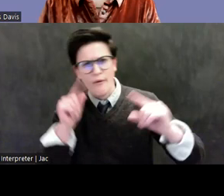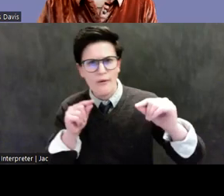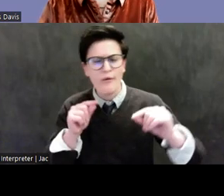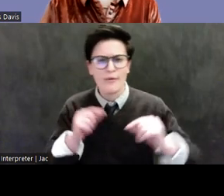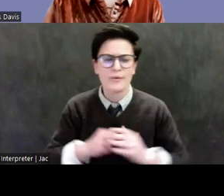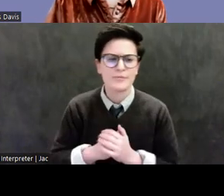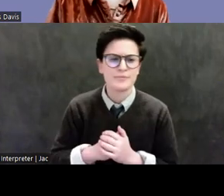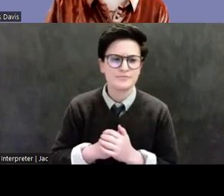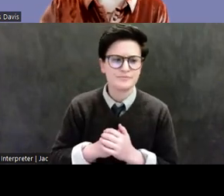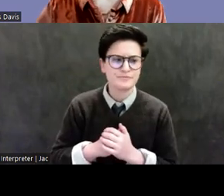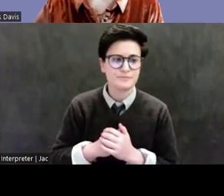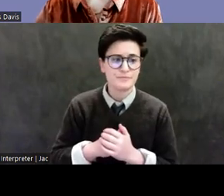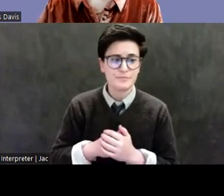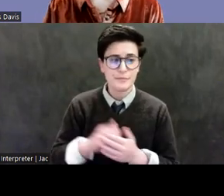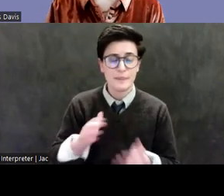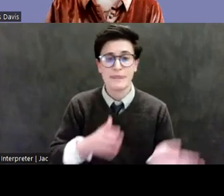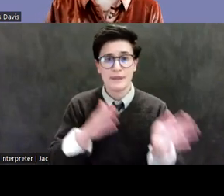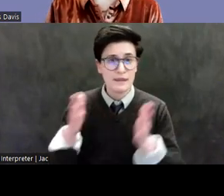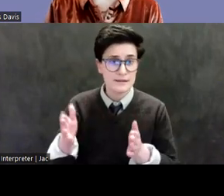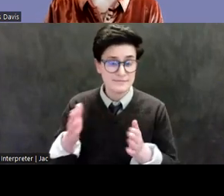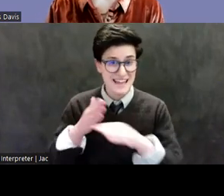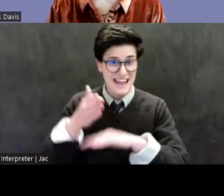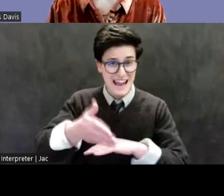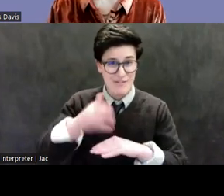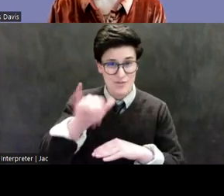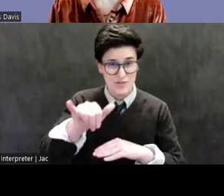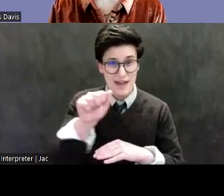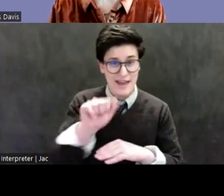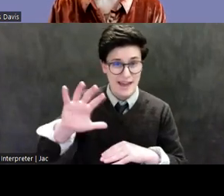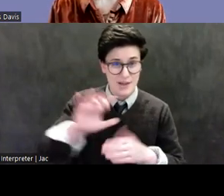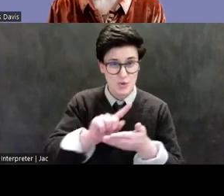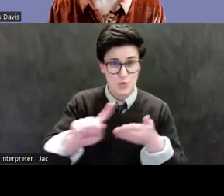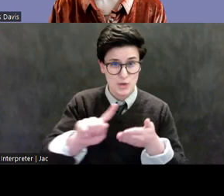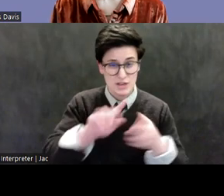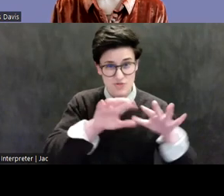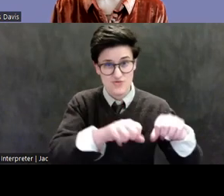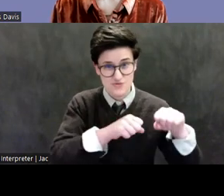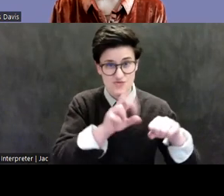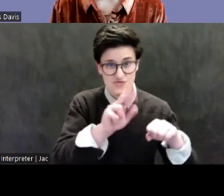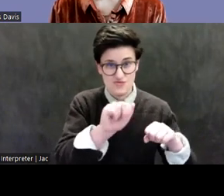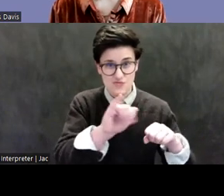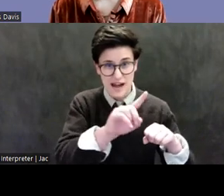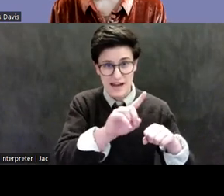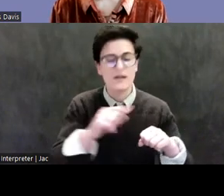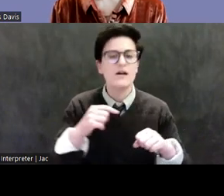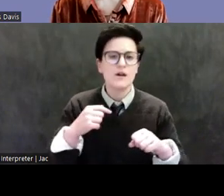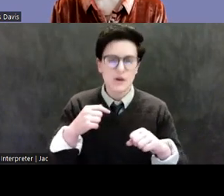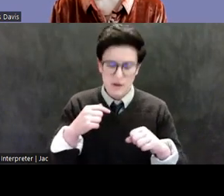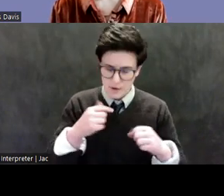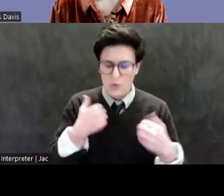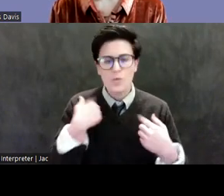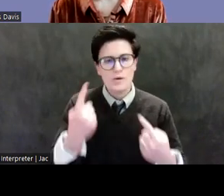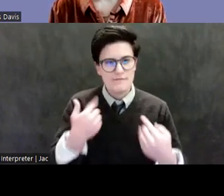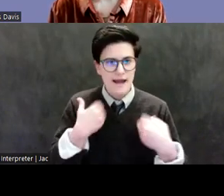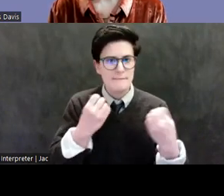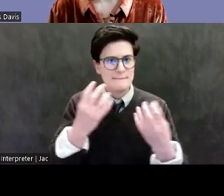The continuing fallout from the Asia Week raids, and there have been so many seizures since 2016 that a time the